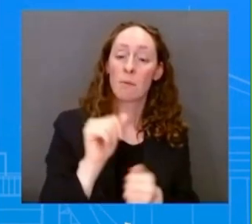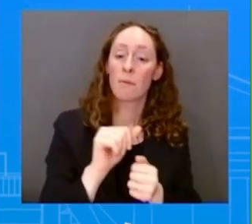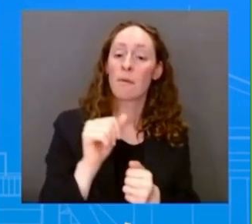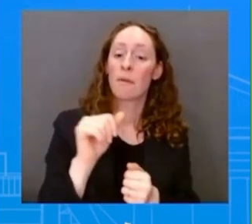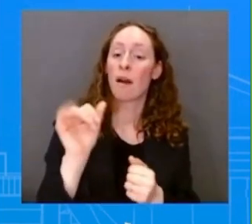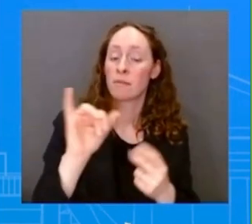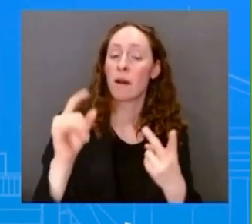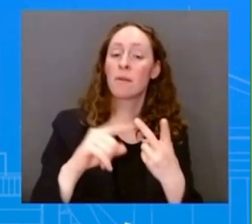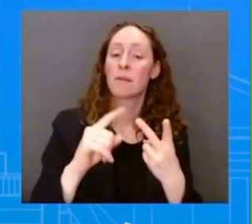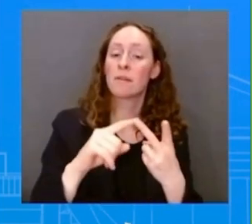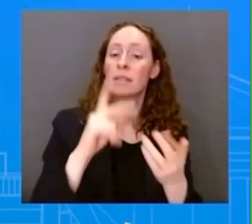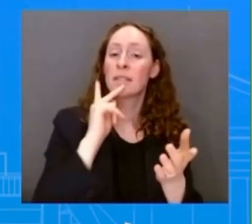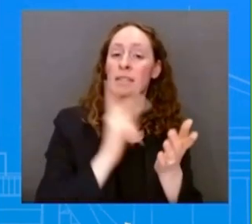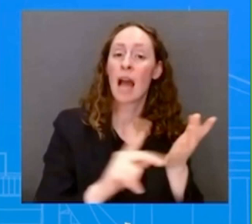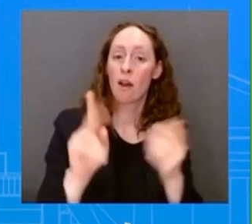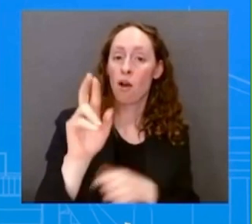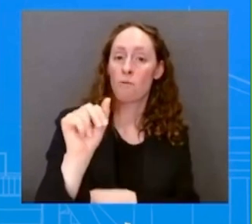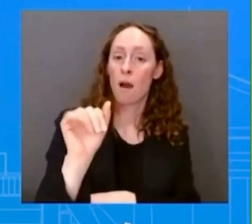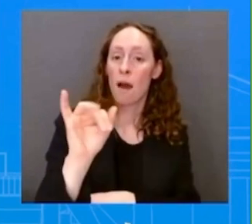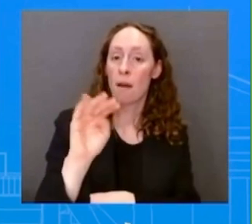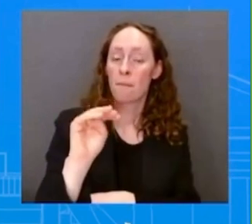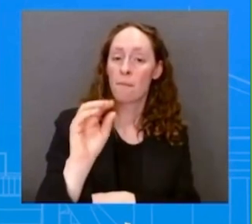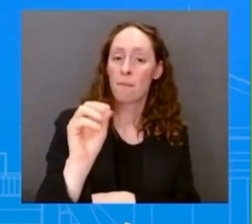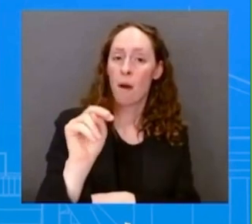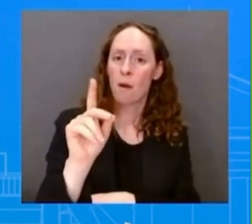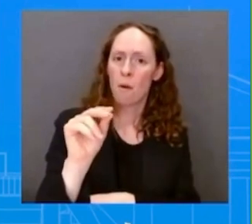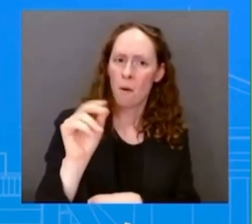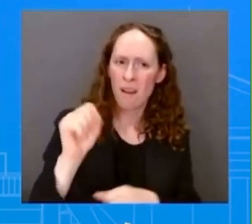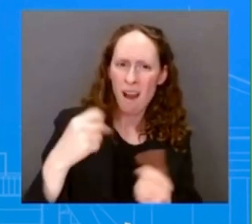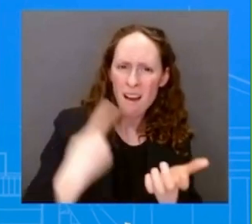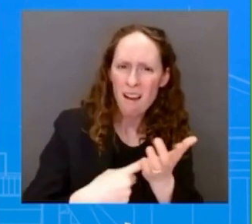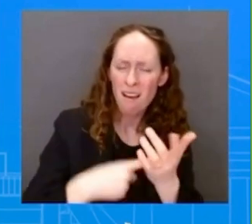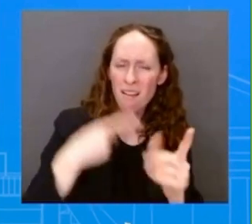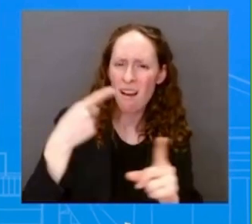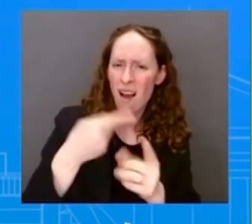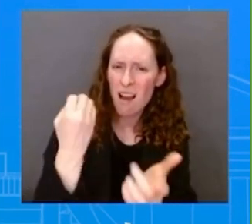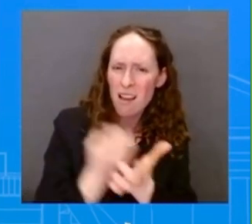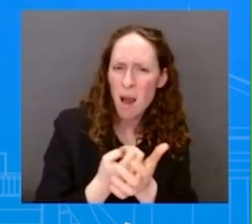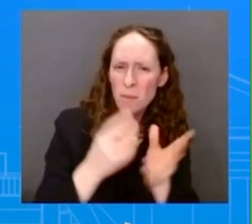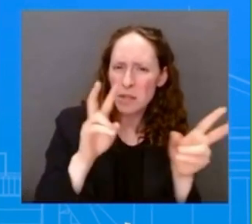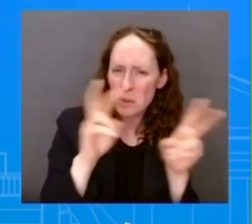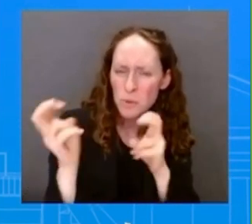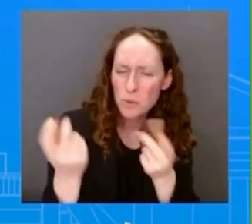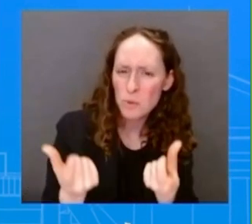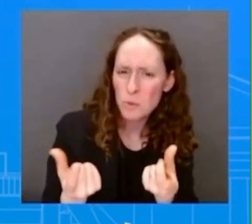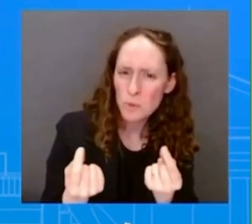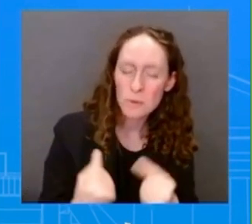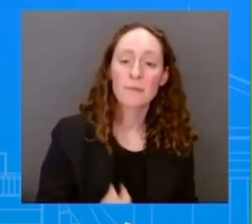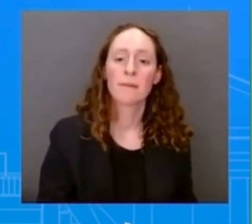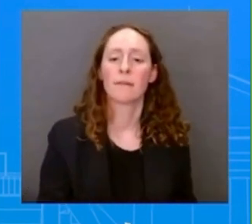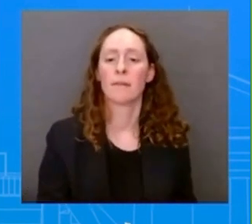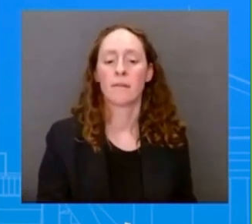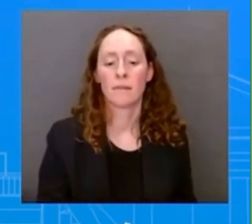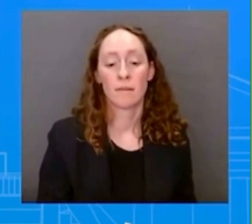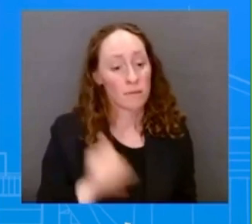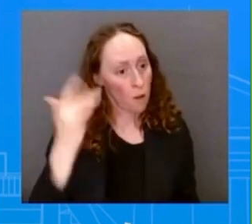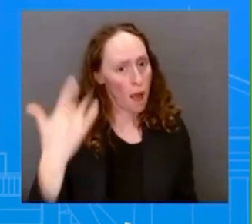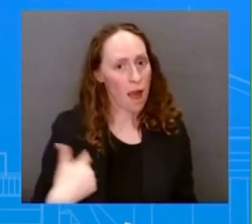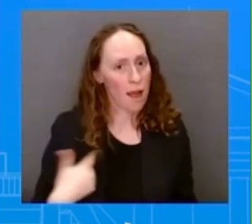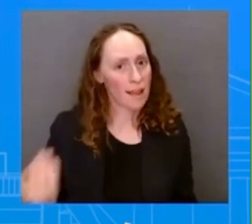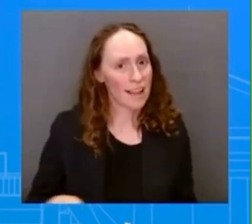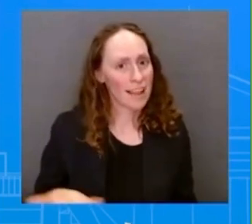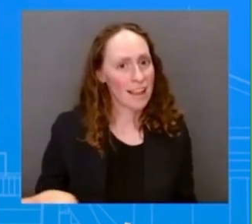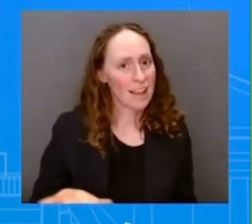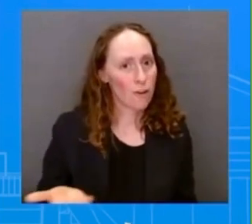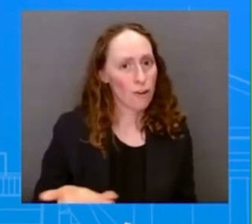and there's absolutely zero reason. And the whole, the whole purpose for me coming up here to talk about this is there's no, no reason for this transit to contribute to